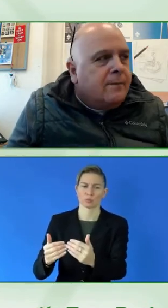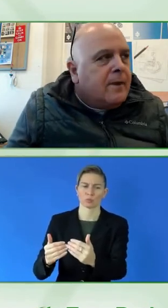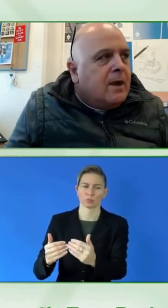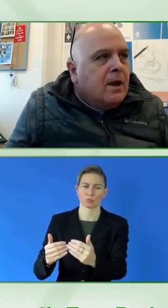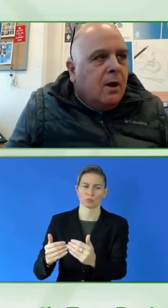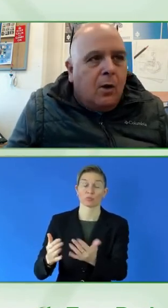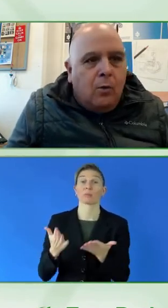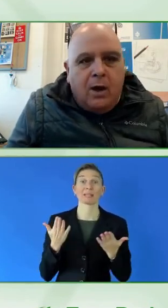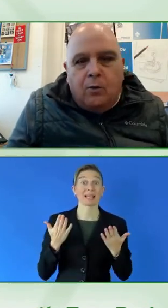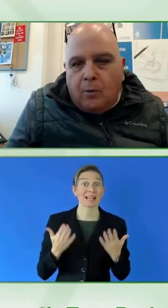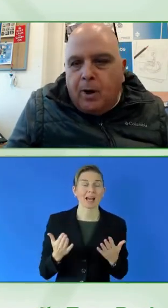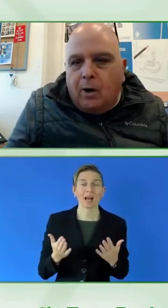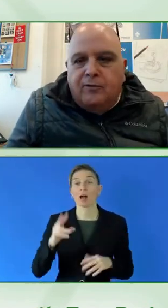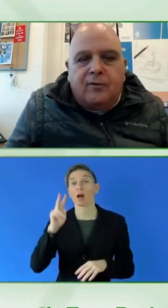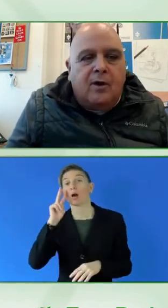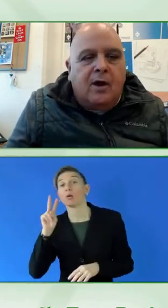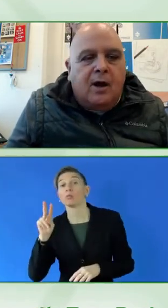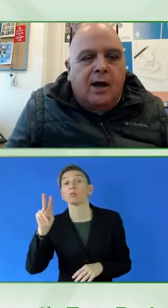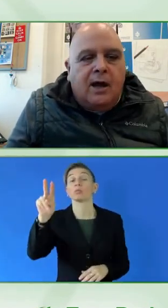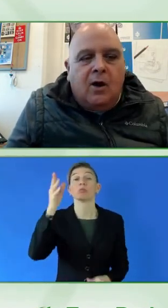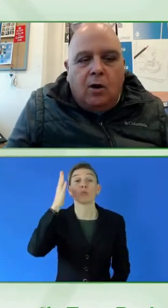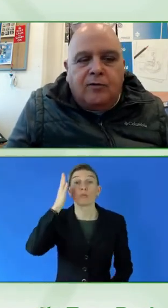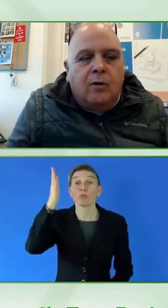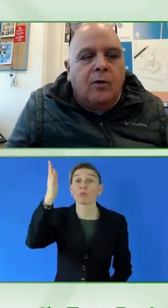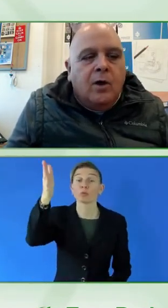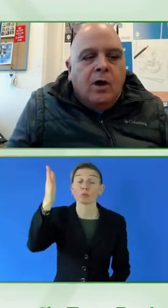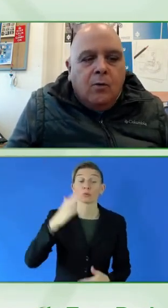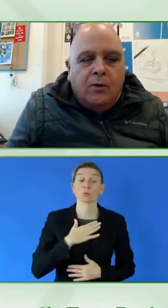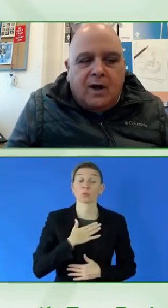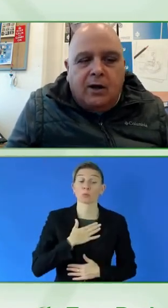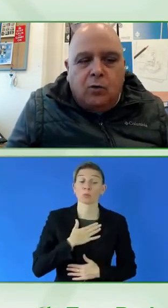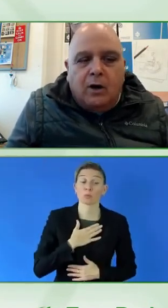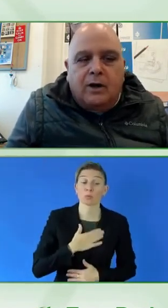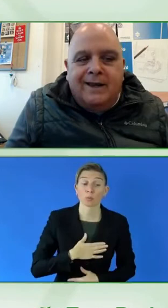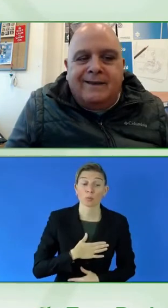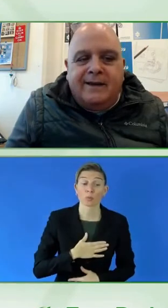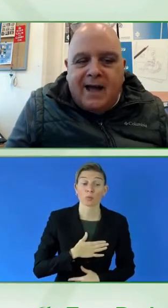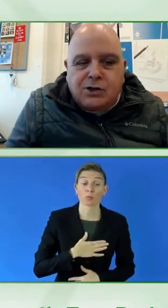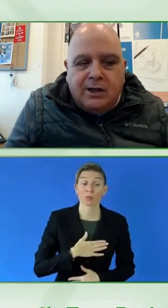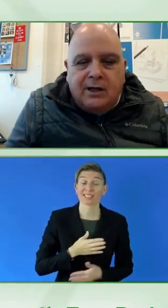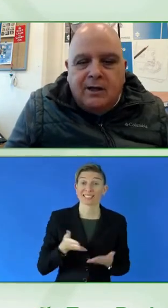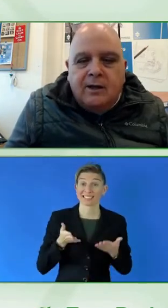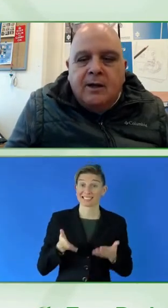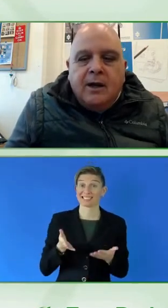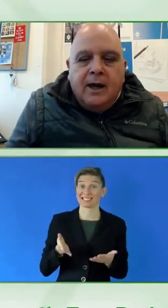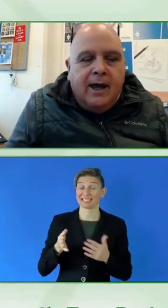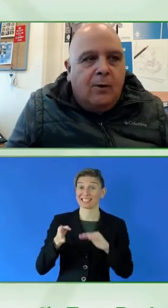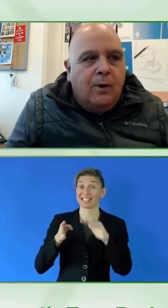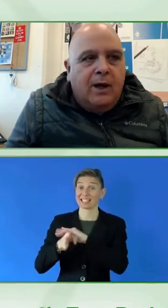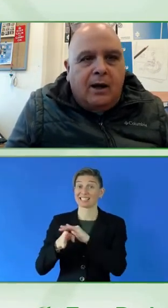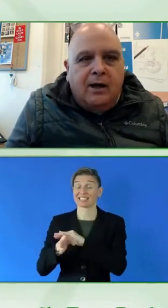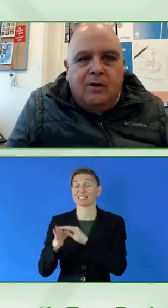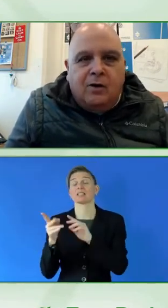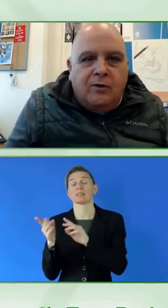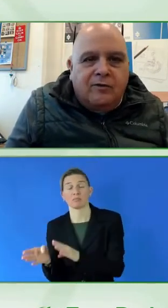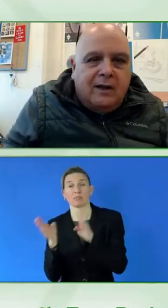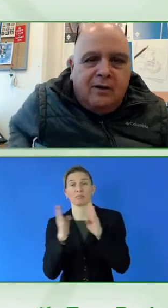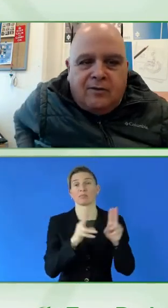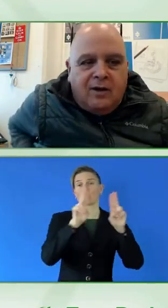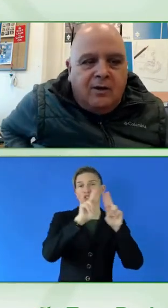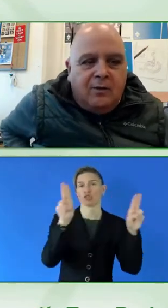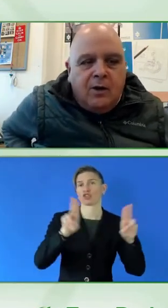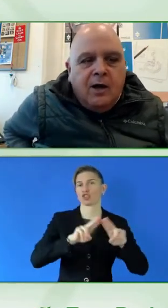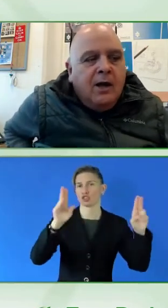future. Uh, we both, uh, also started to work internationally and we are giving